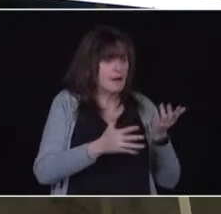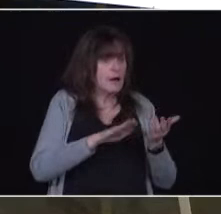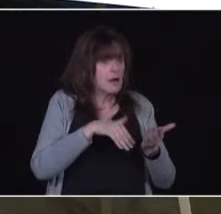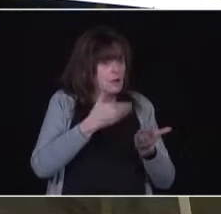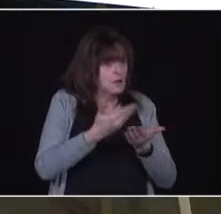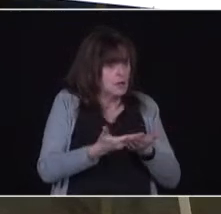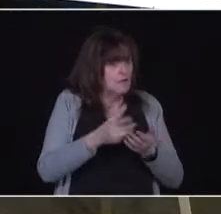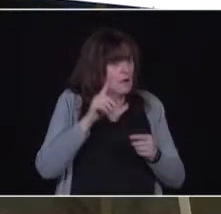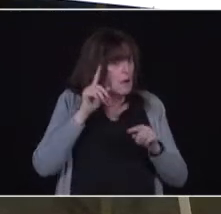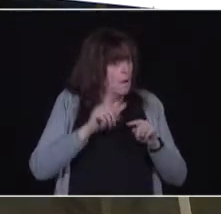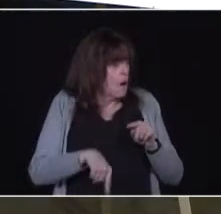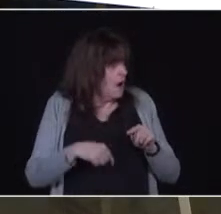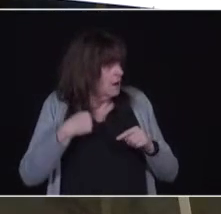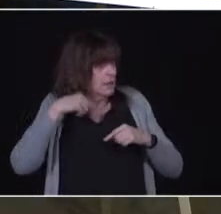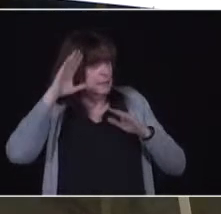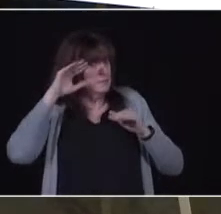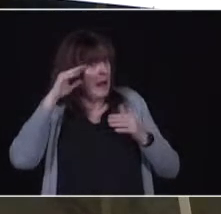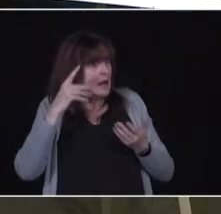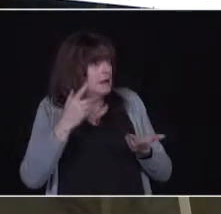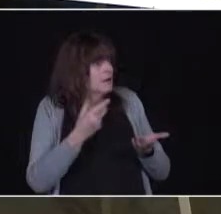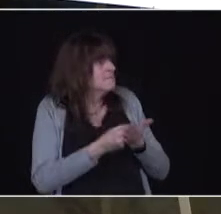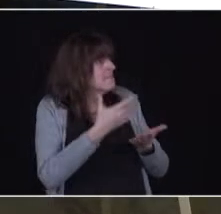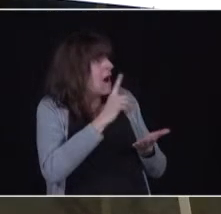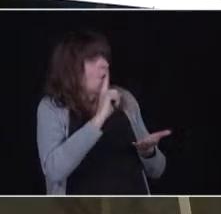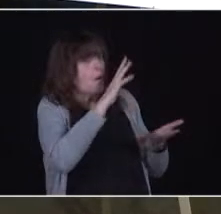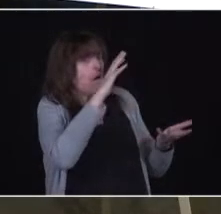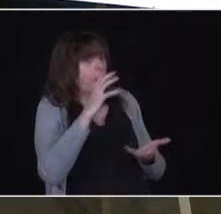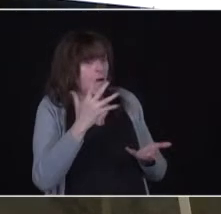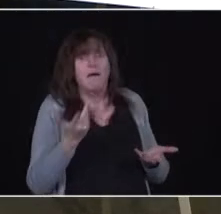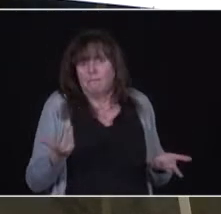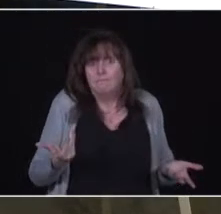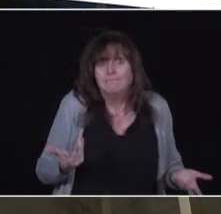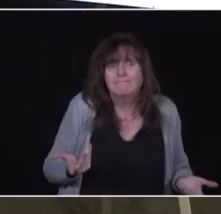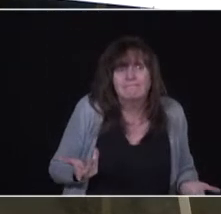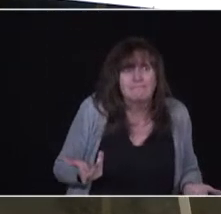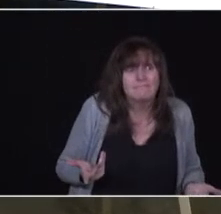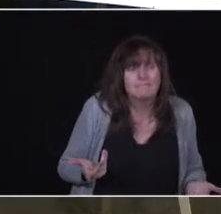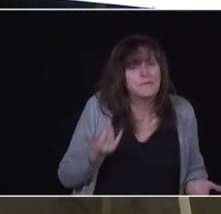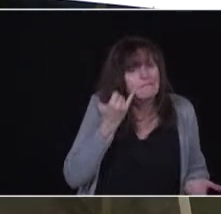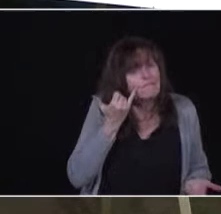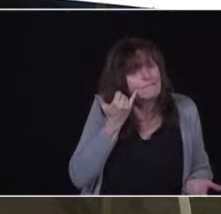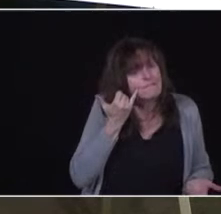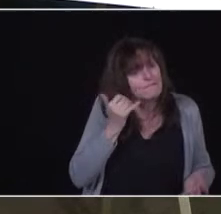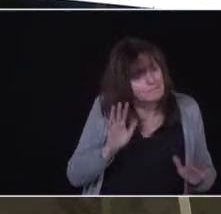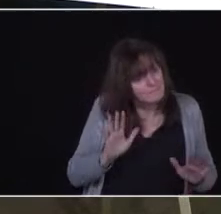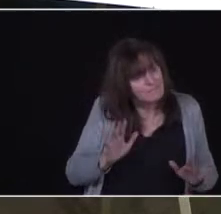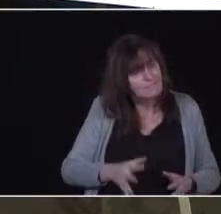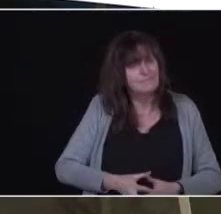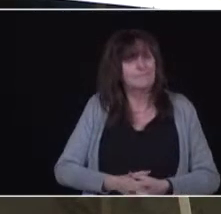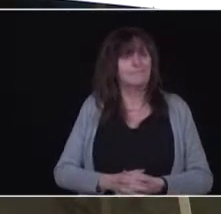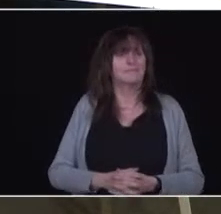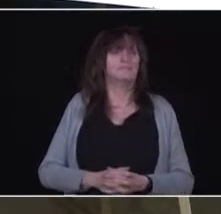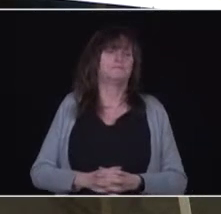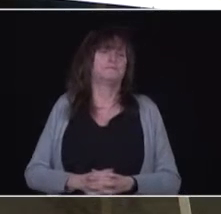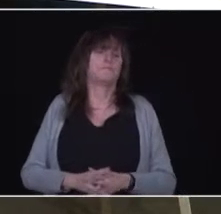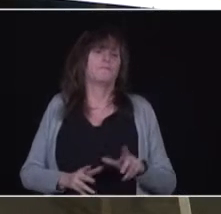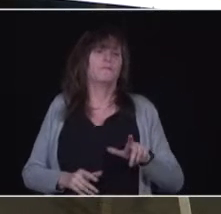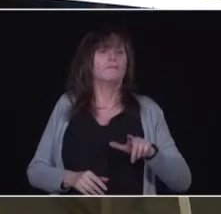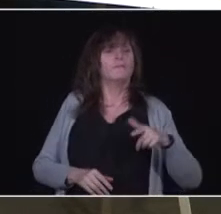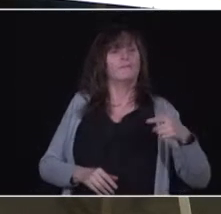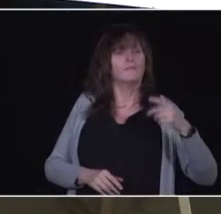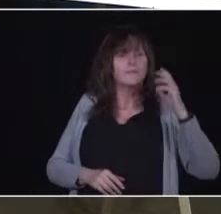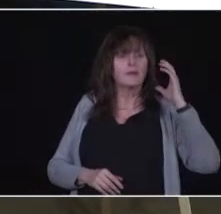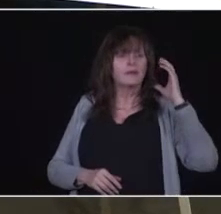arms of the people of Ontario. Next question. From Natasha McDonald at Radio Canada. Please go ahead.